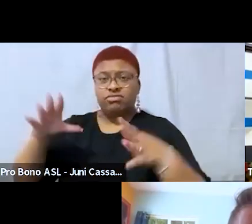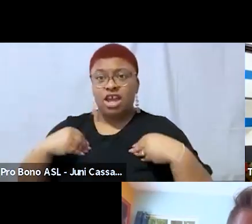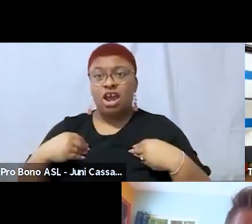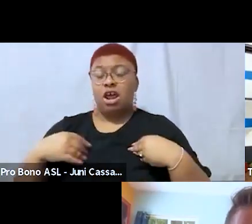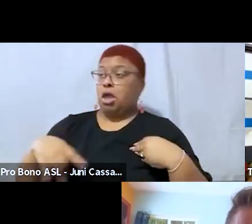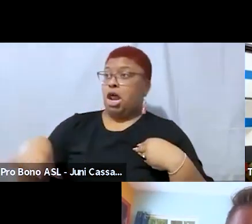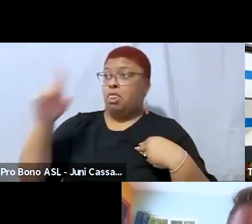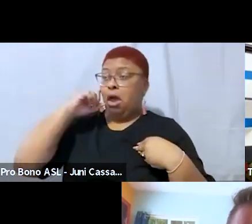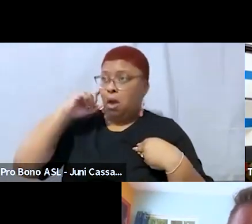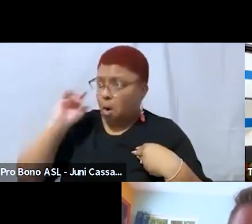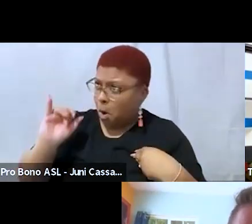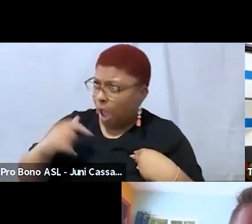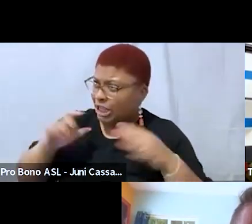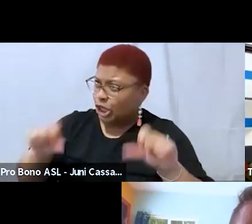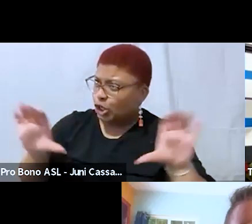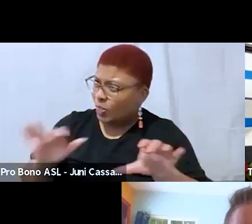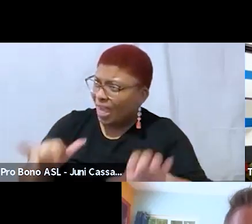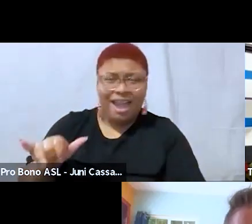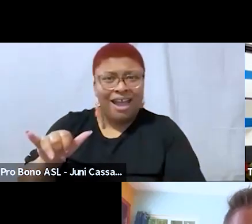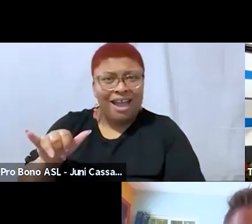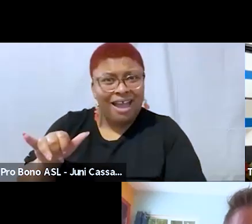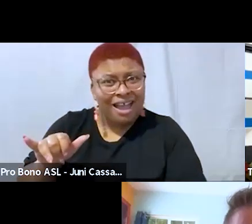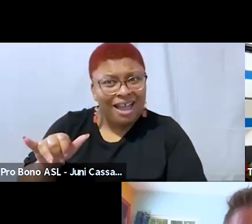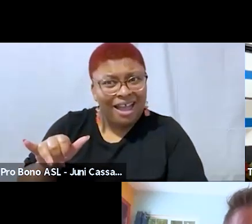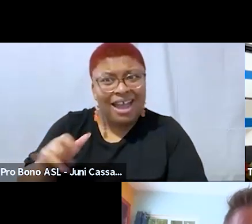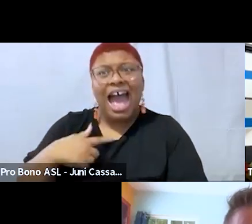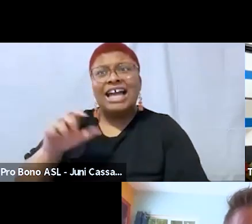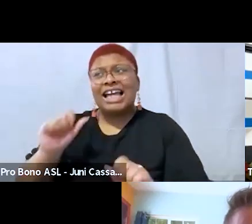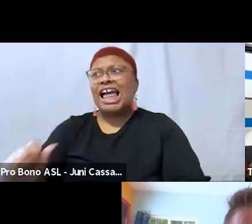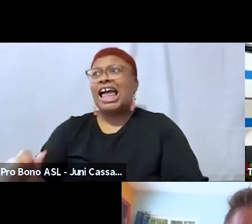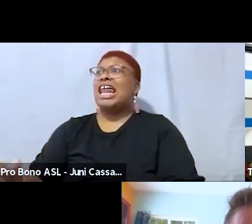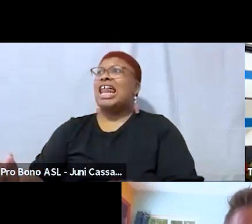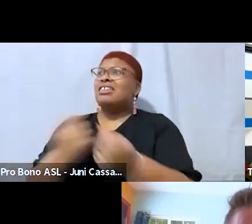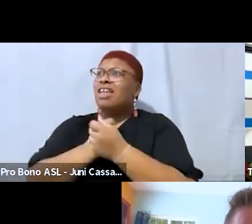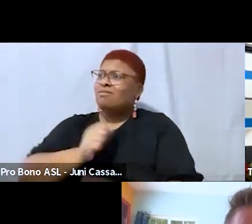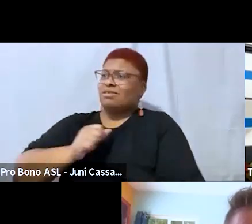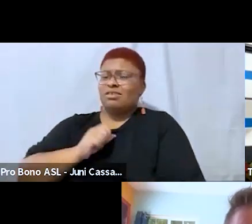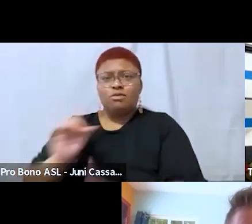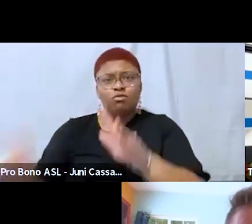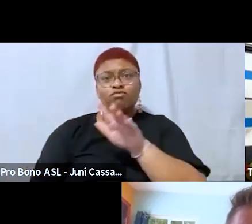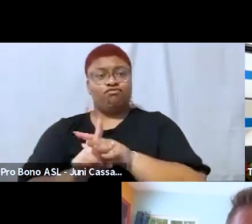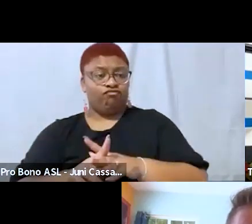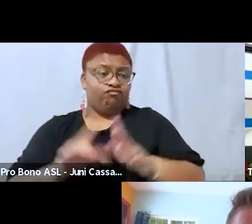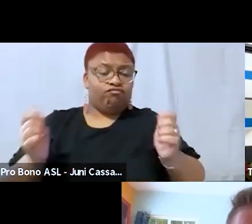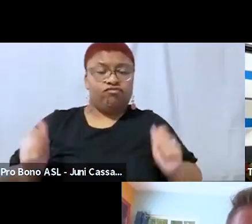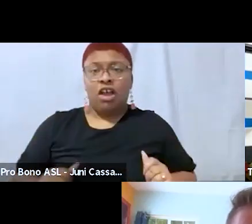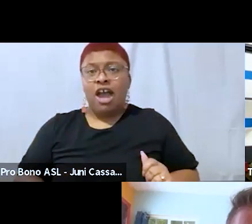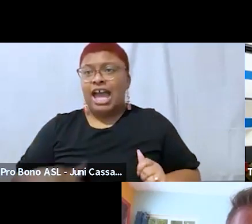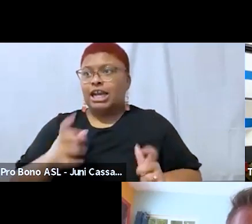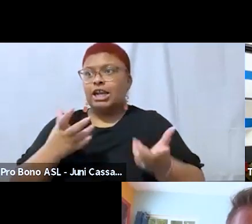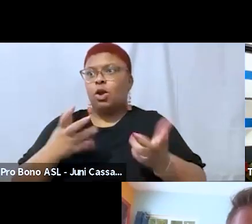that like i can actually love myself and show up and not be ashamed of my body and want to change it or shrink it